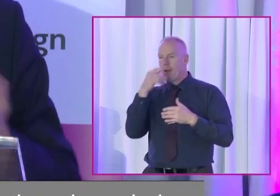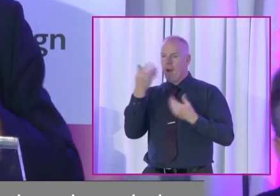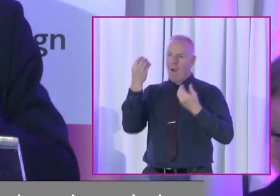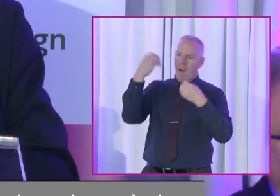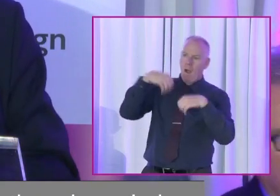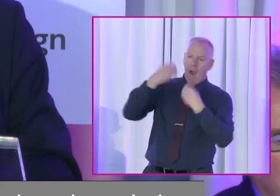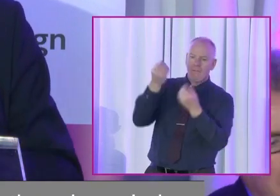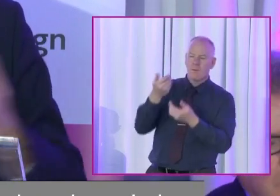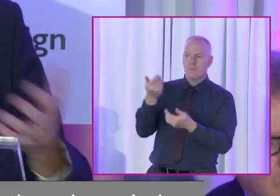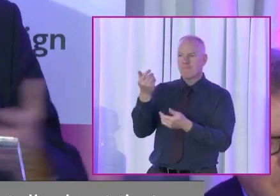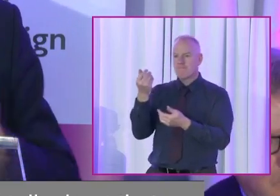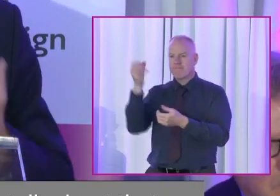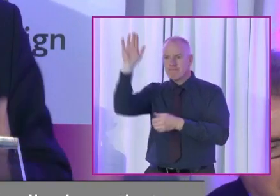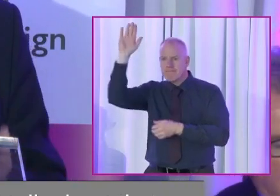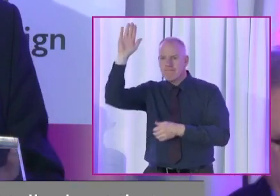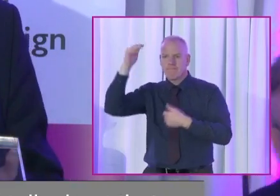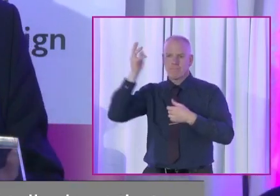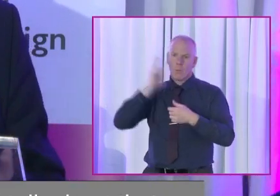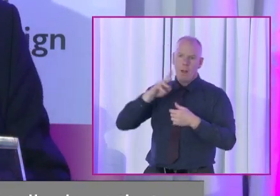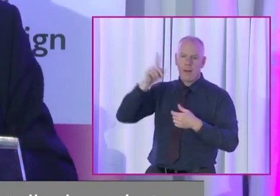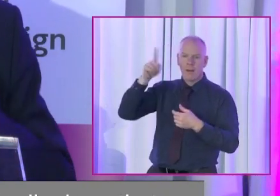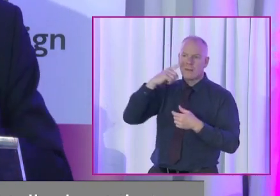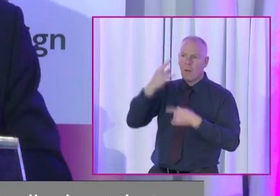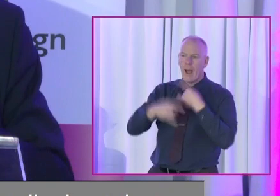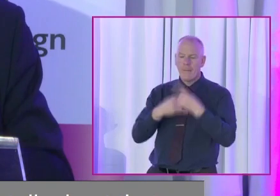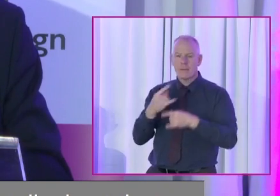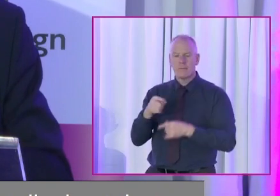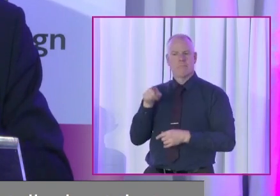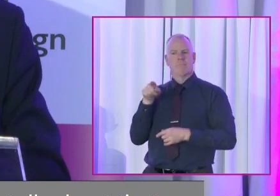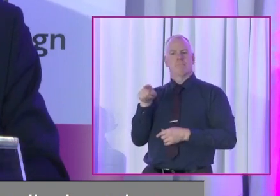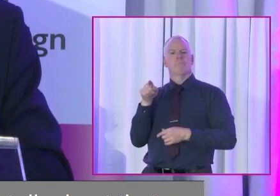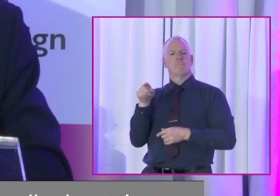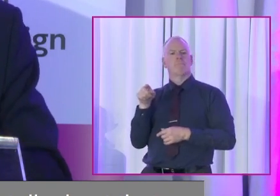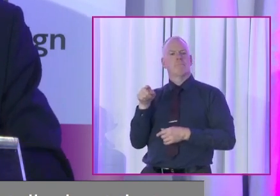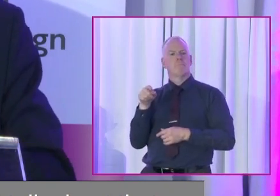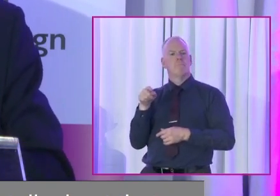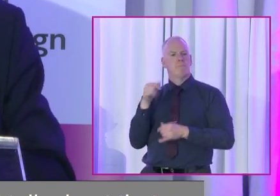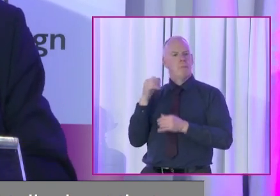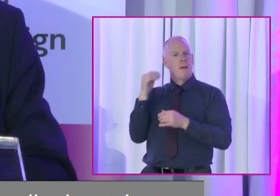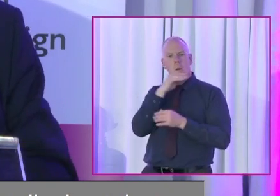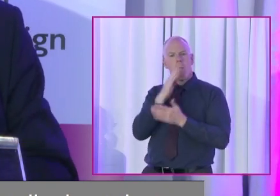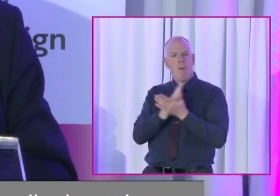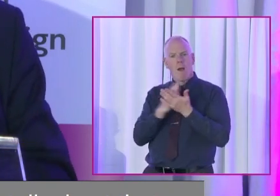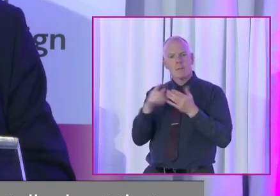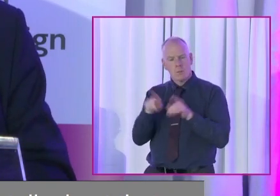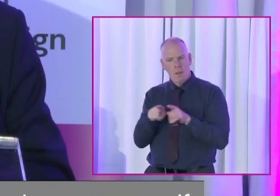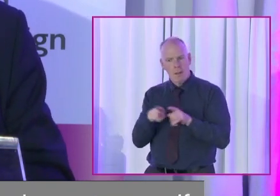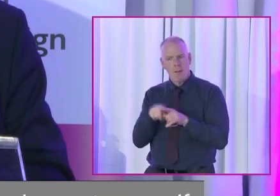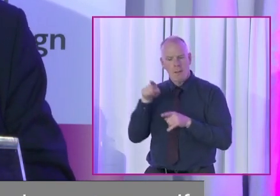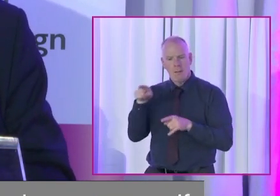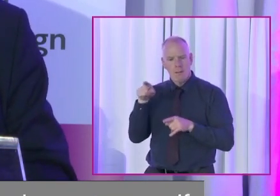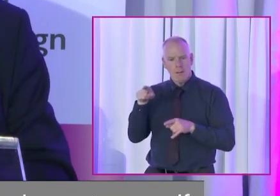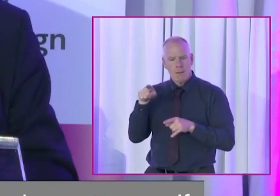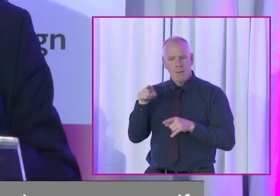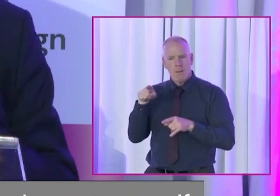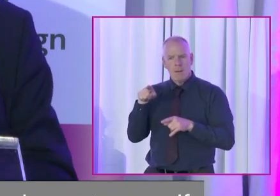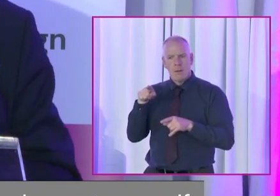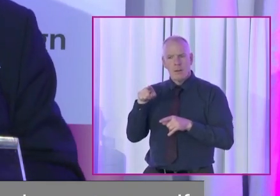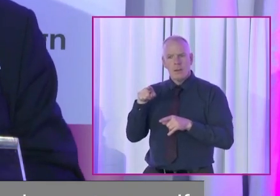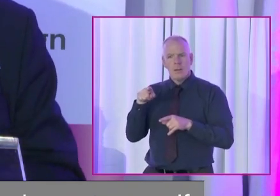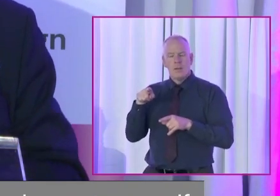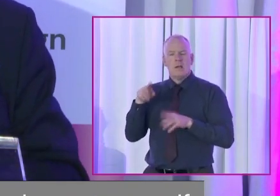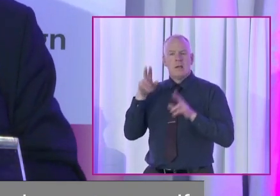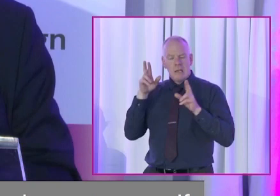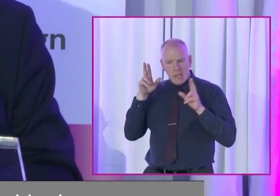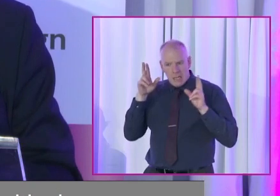set yourself up and see what happens. So that is a really critical area as well and it's a place where